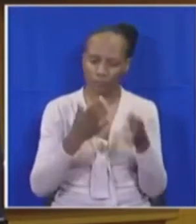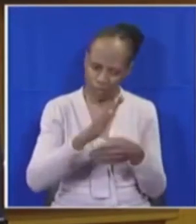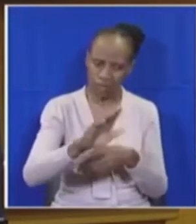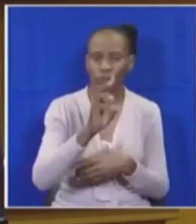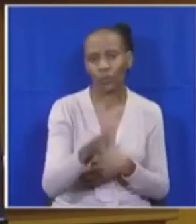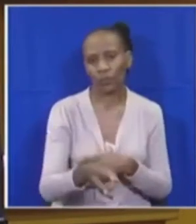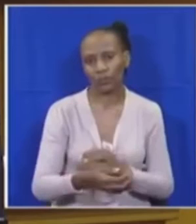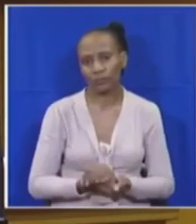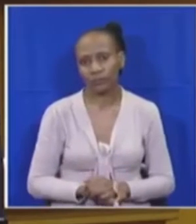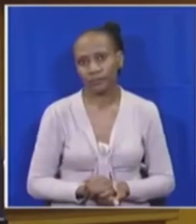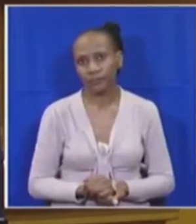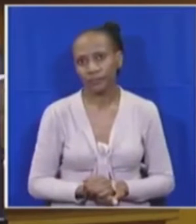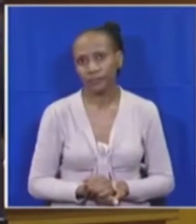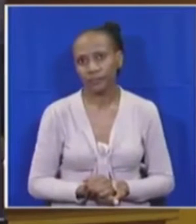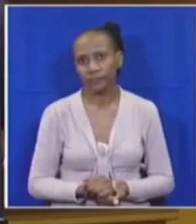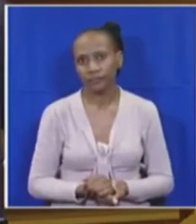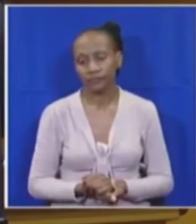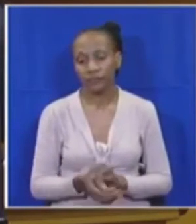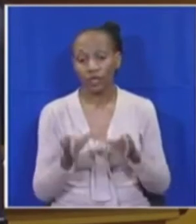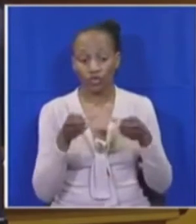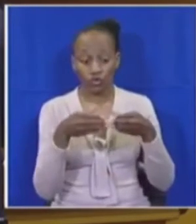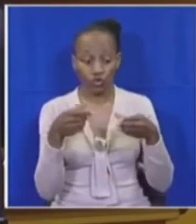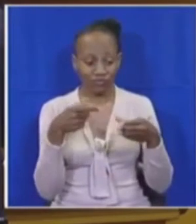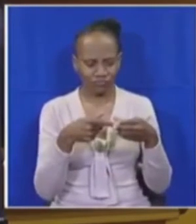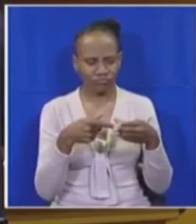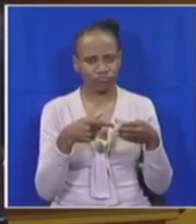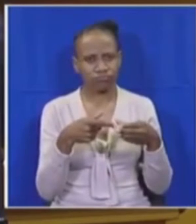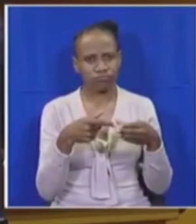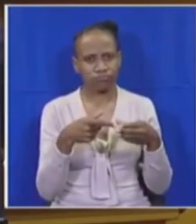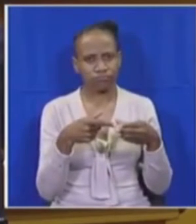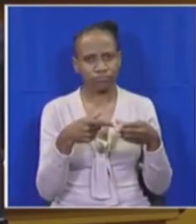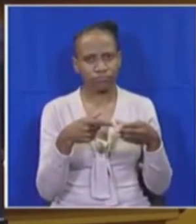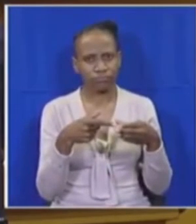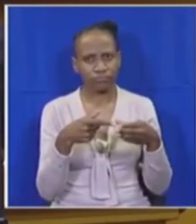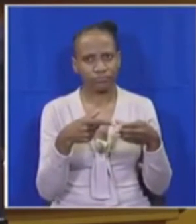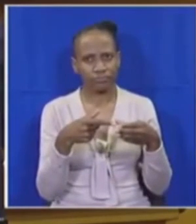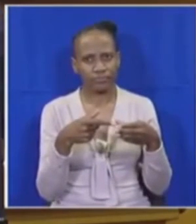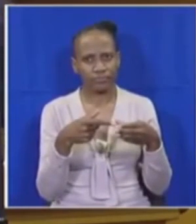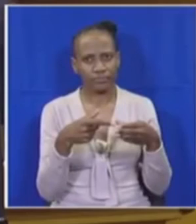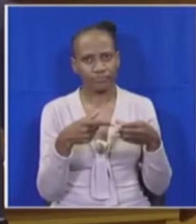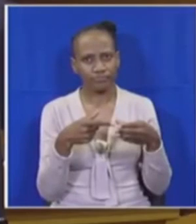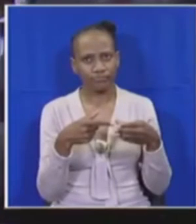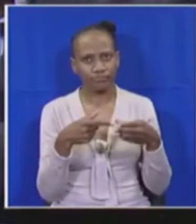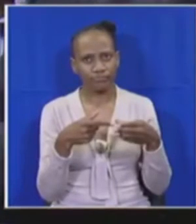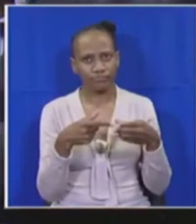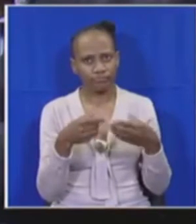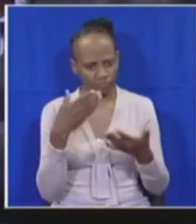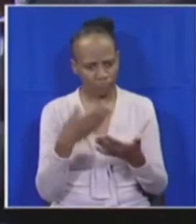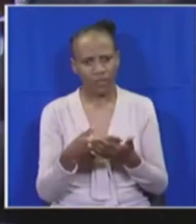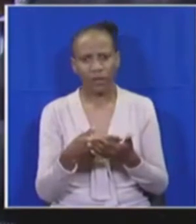The Competition Commission can impose fines